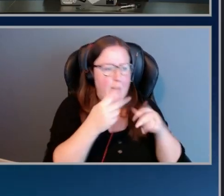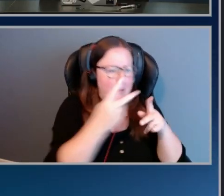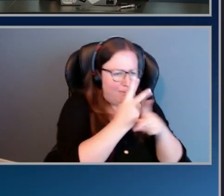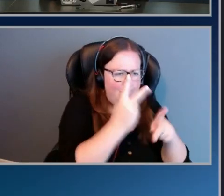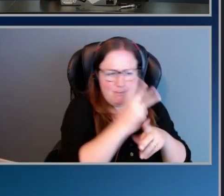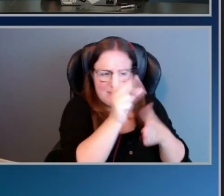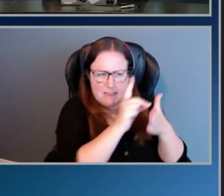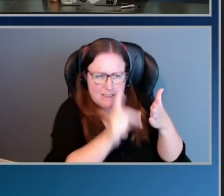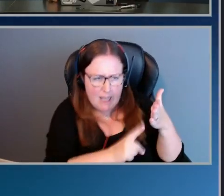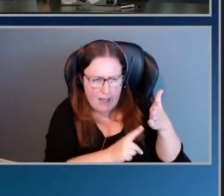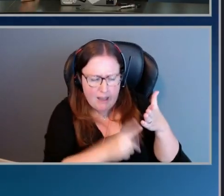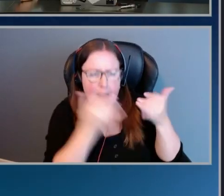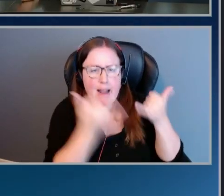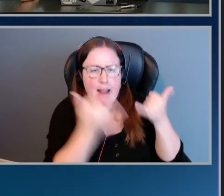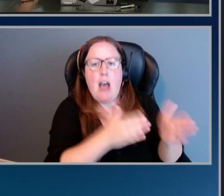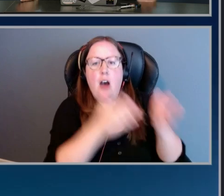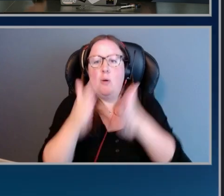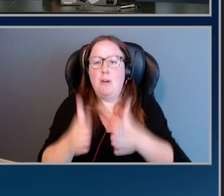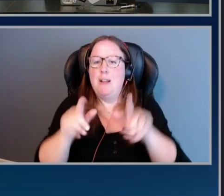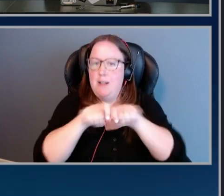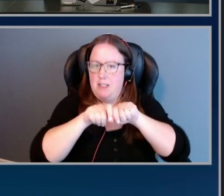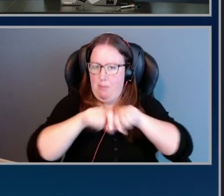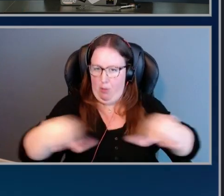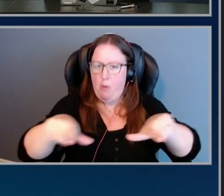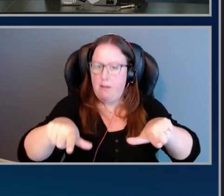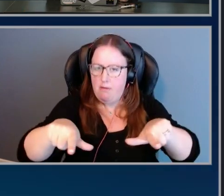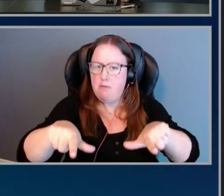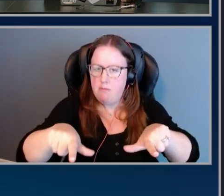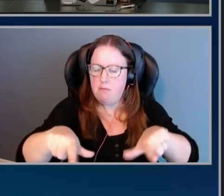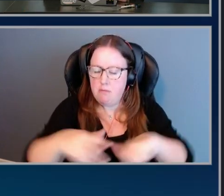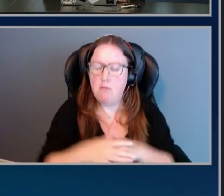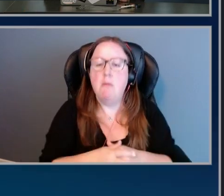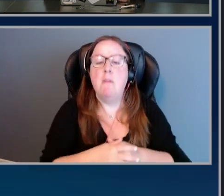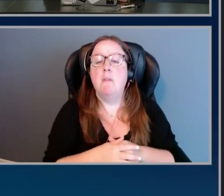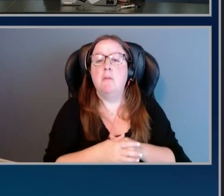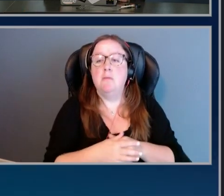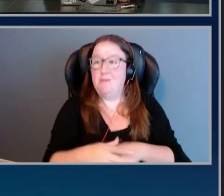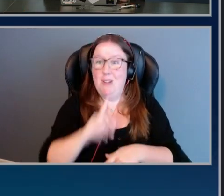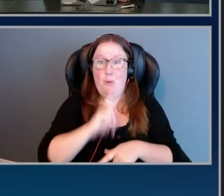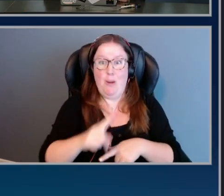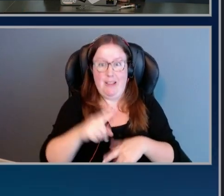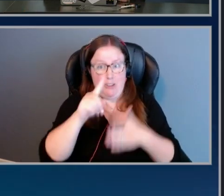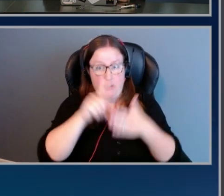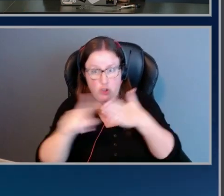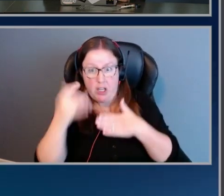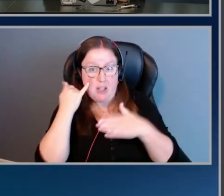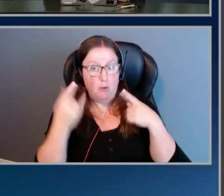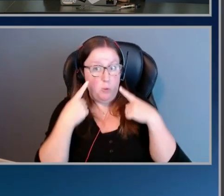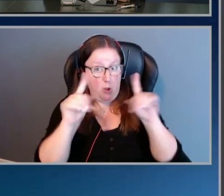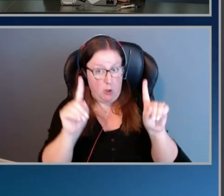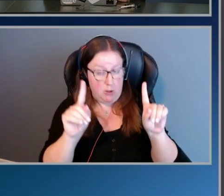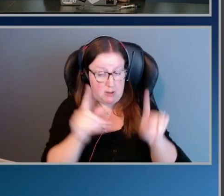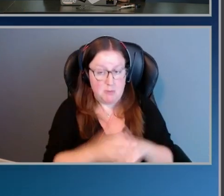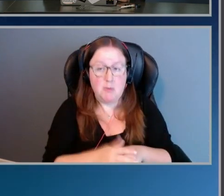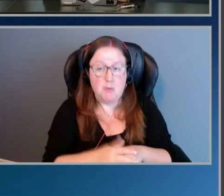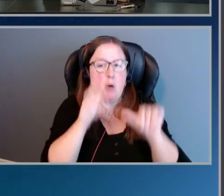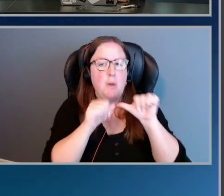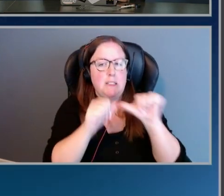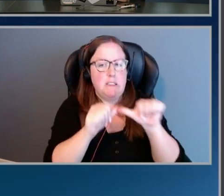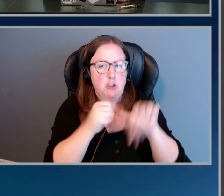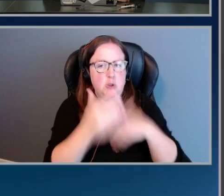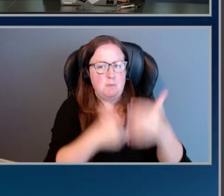and now we're going to start actually deploying this thing and making sure it works like we said it would. So I'm going to continue through here.